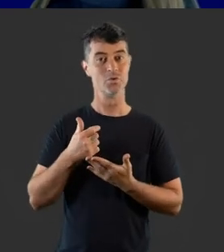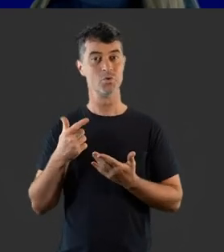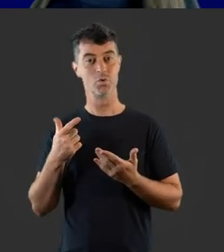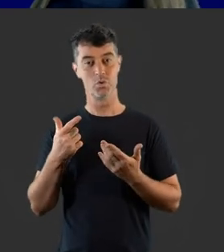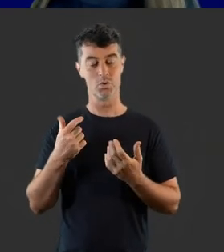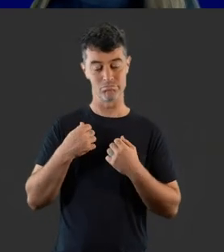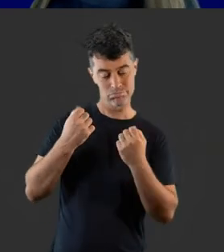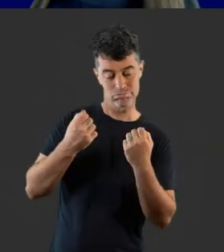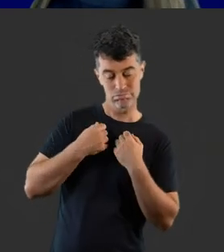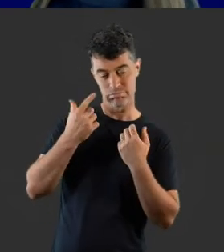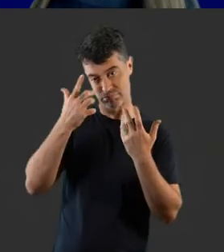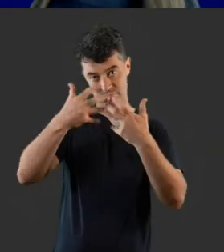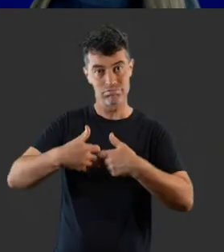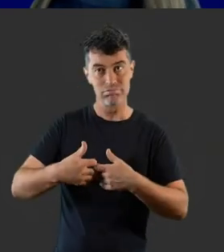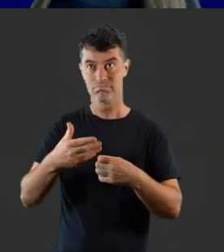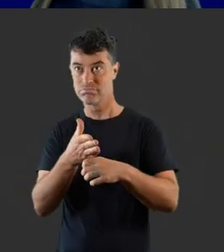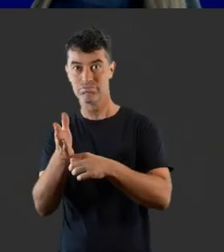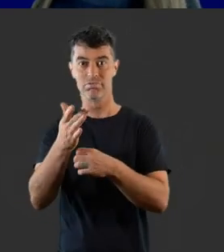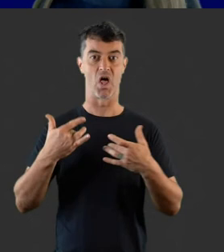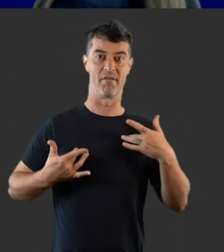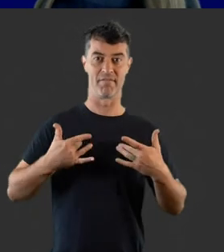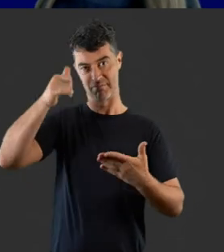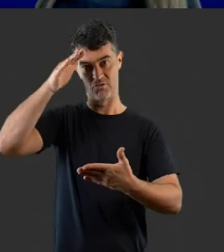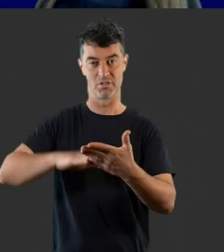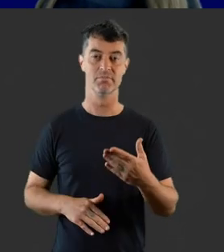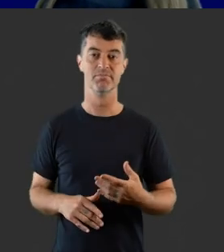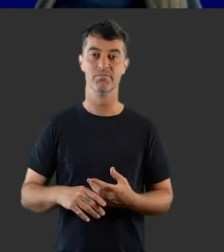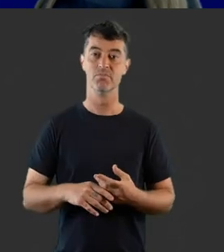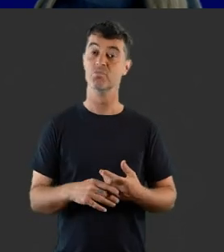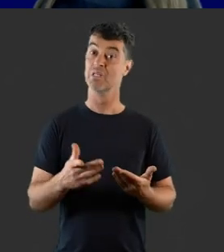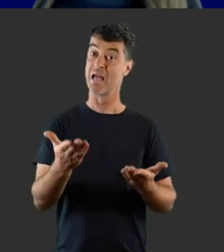support them as they navigate through different life experiences.